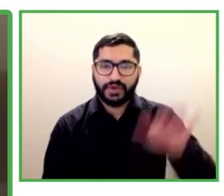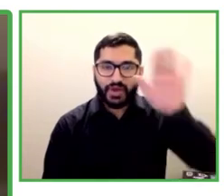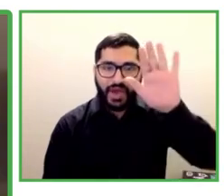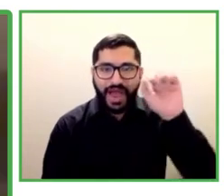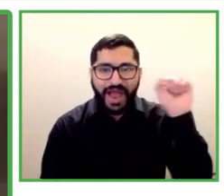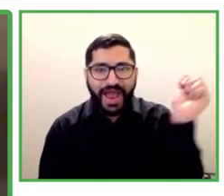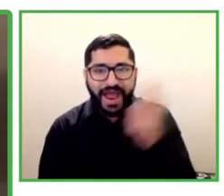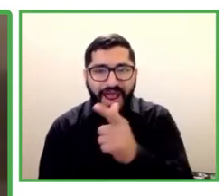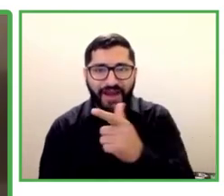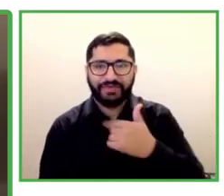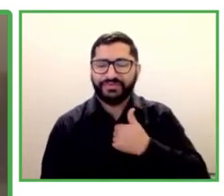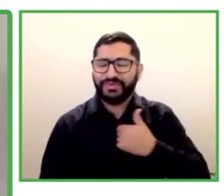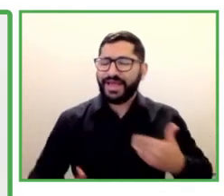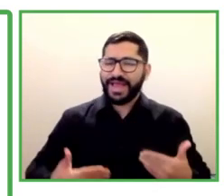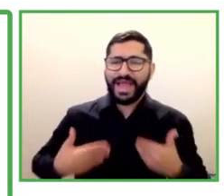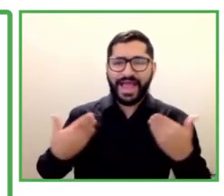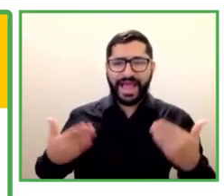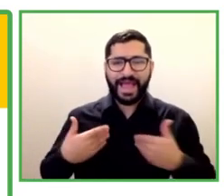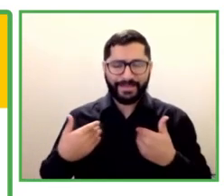Next slide, please.